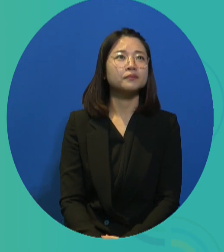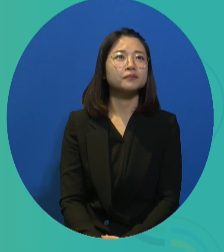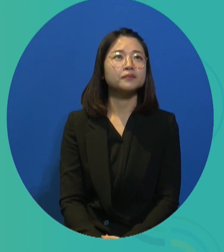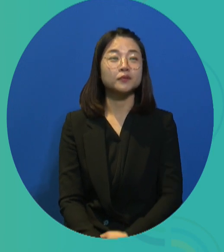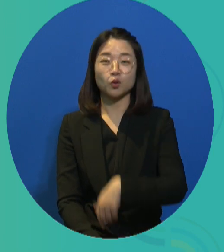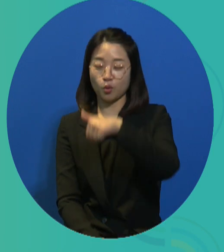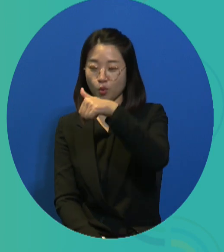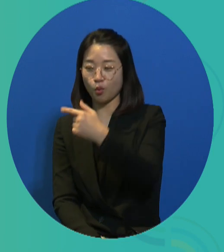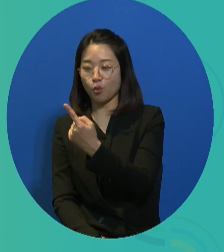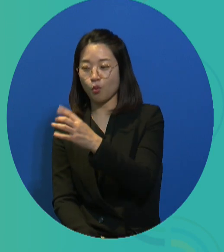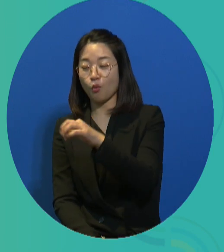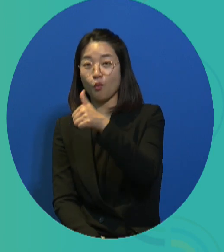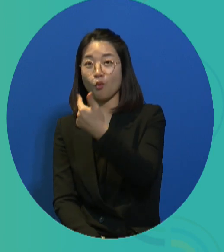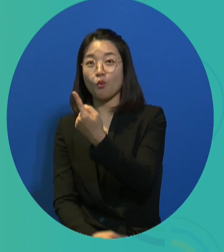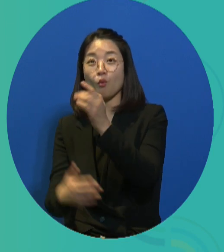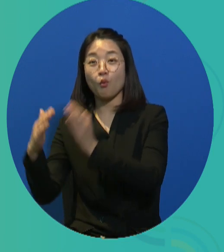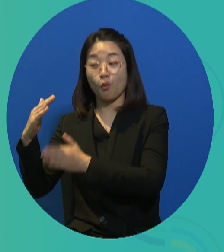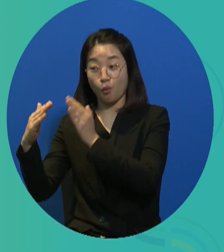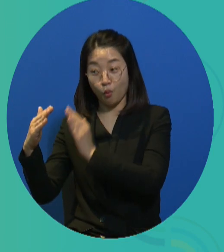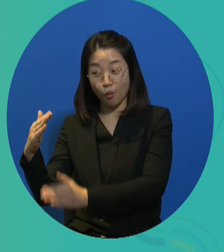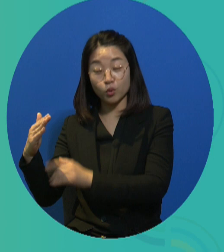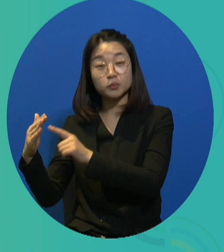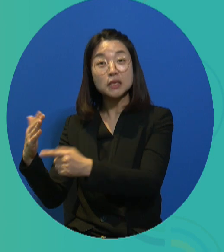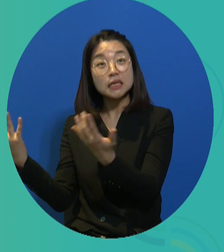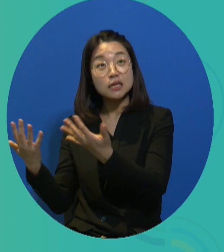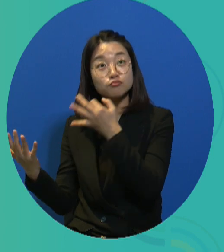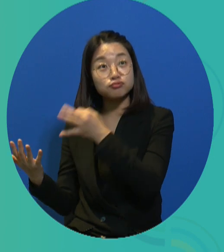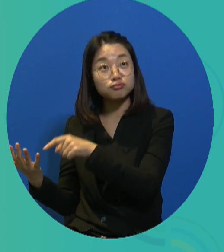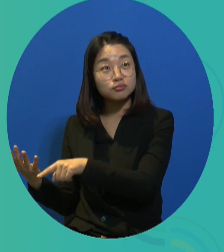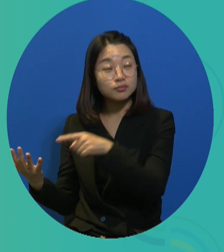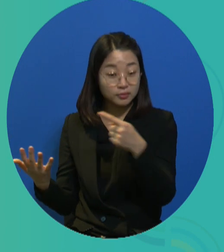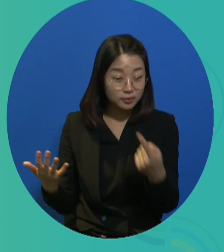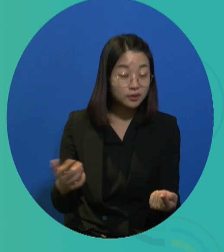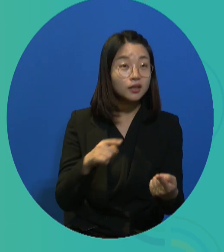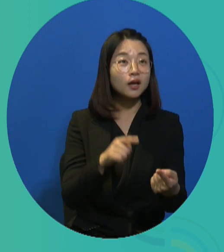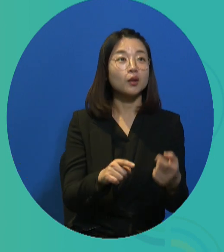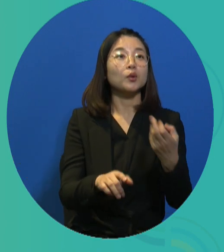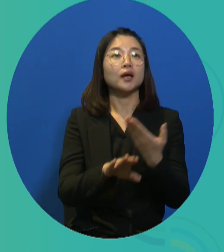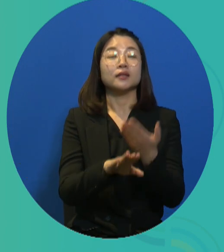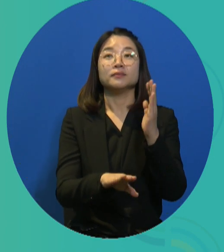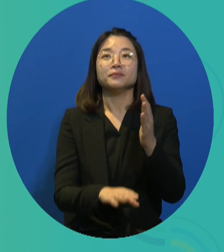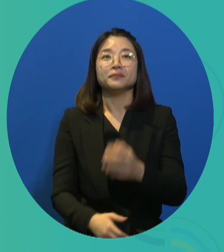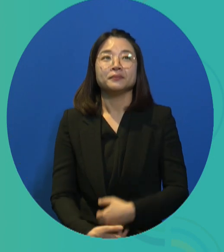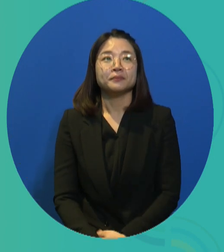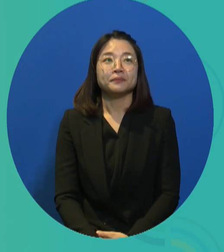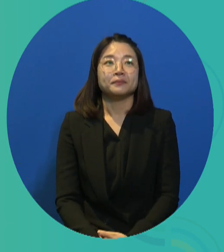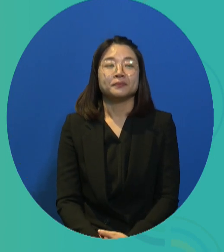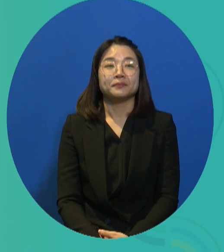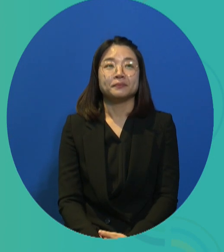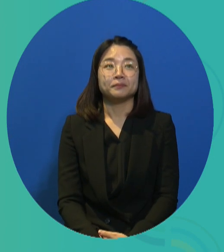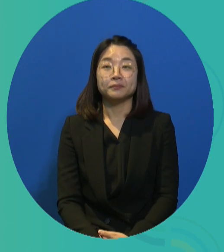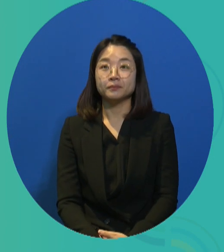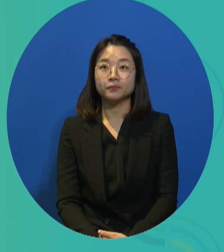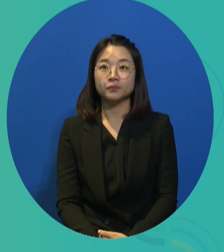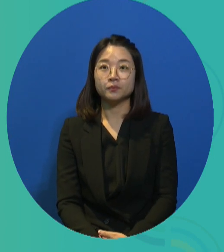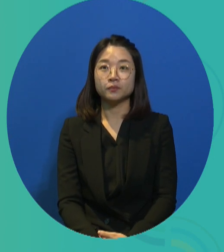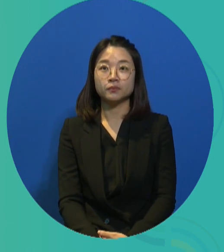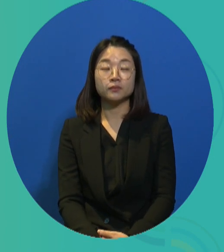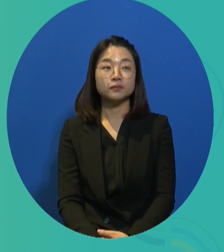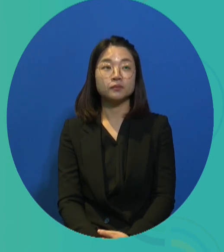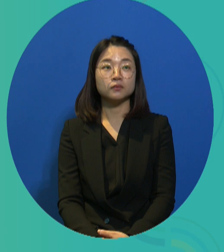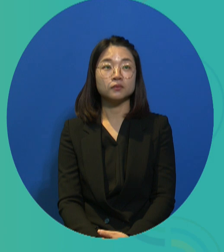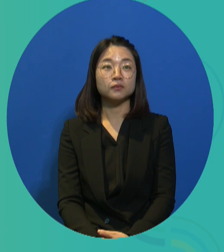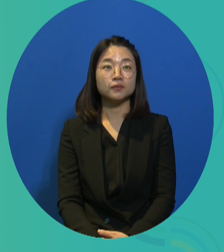This is the discussion that has been brought to the fore by